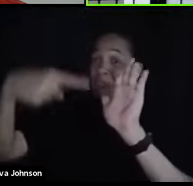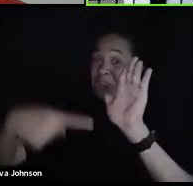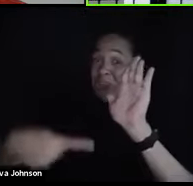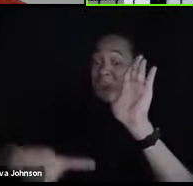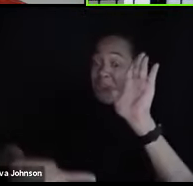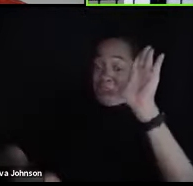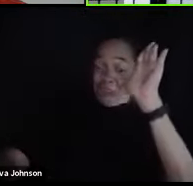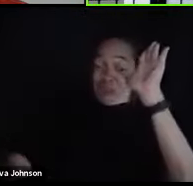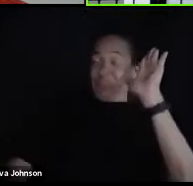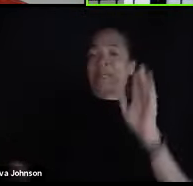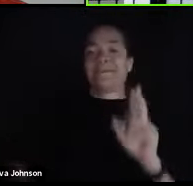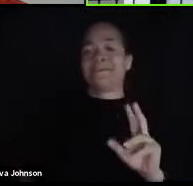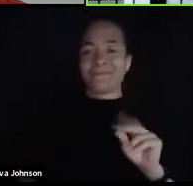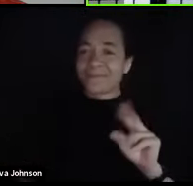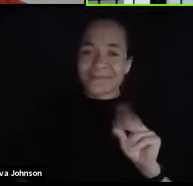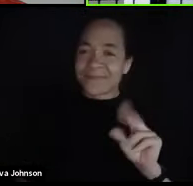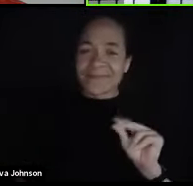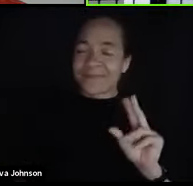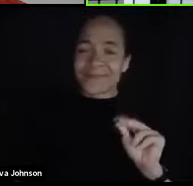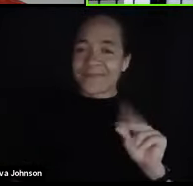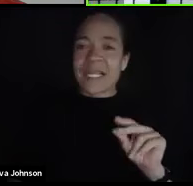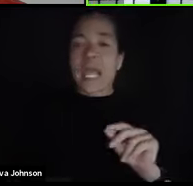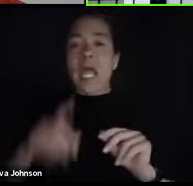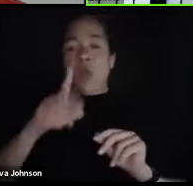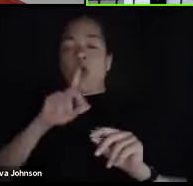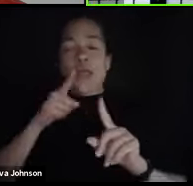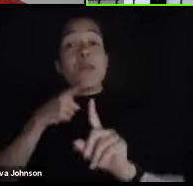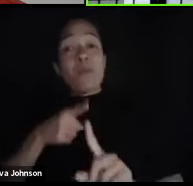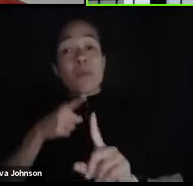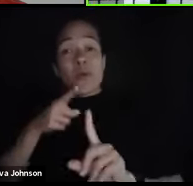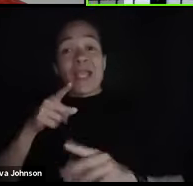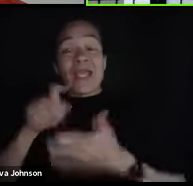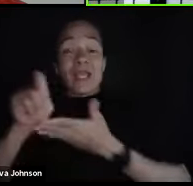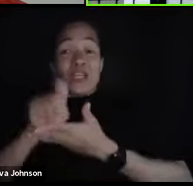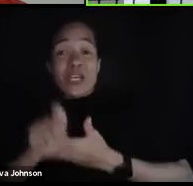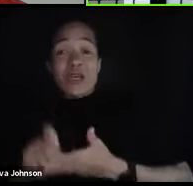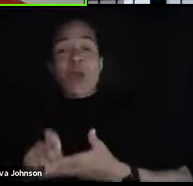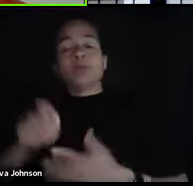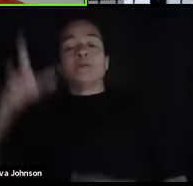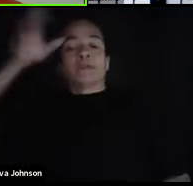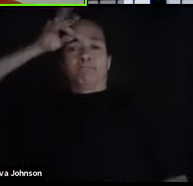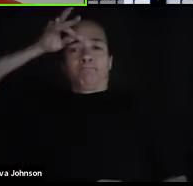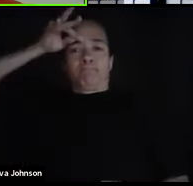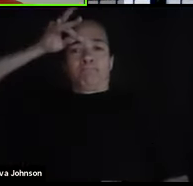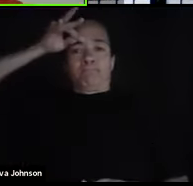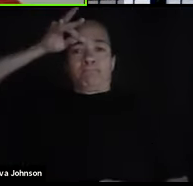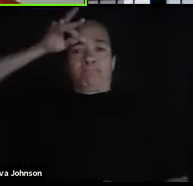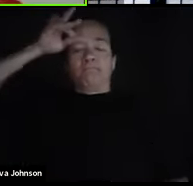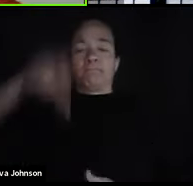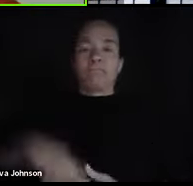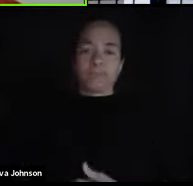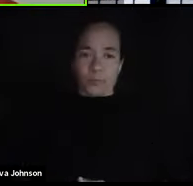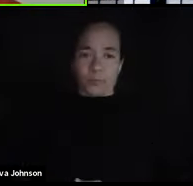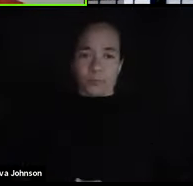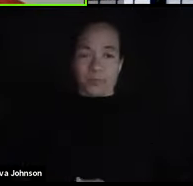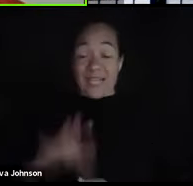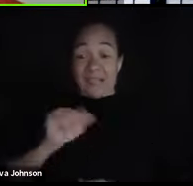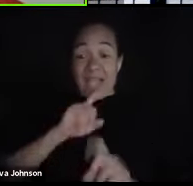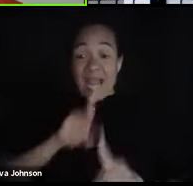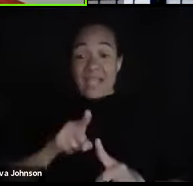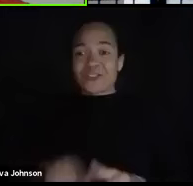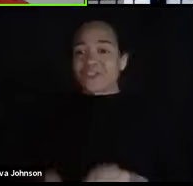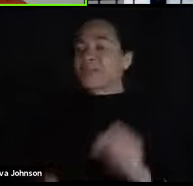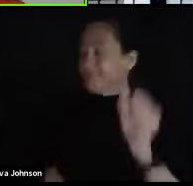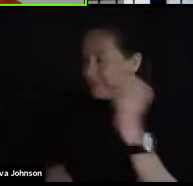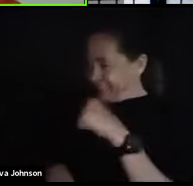how good your note taking was. It's to retain information. Did that answer that? Absolutely, absolutely.